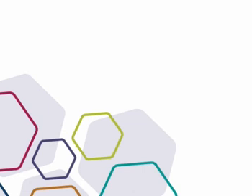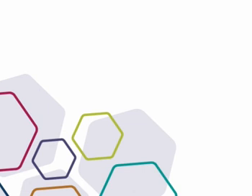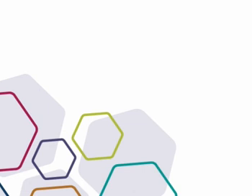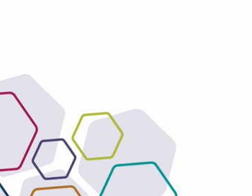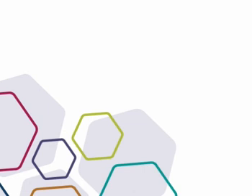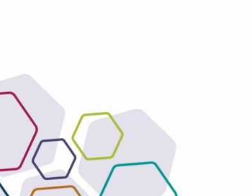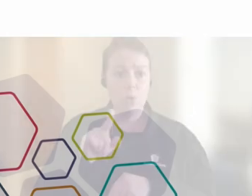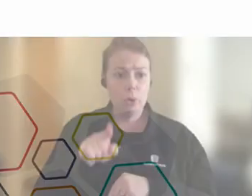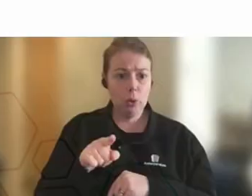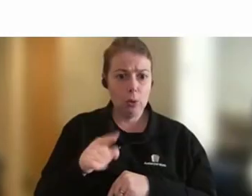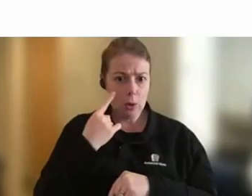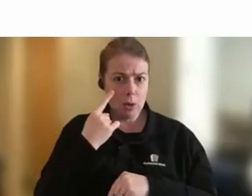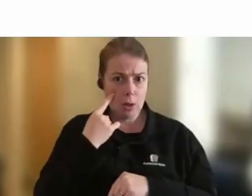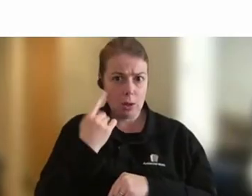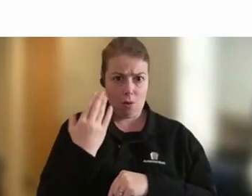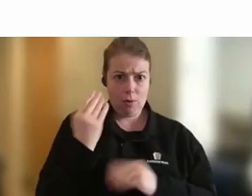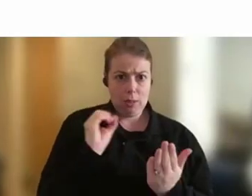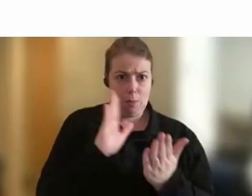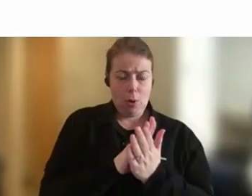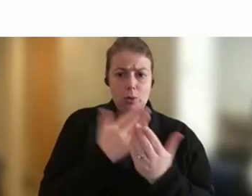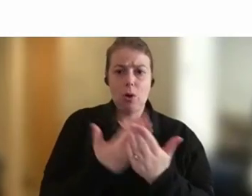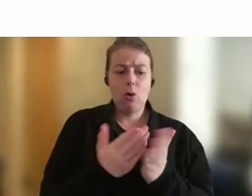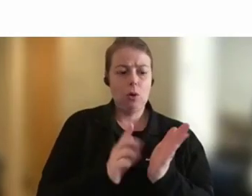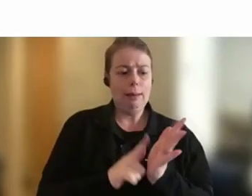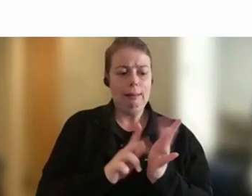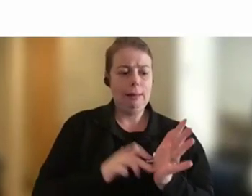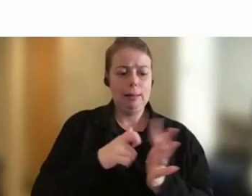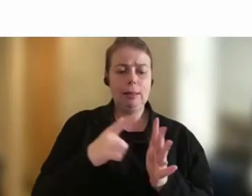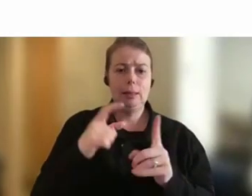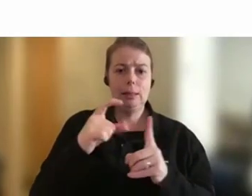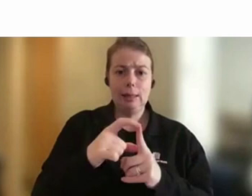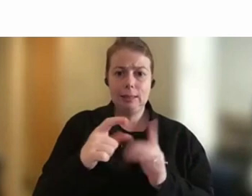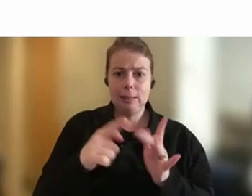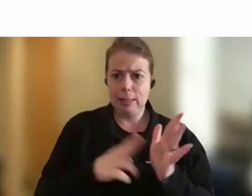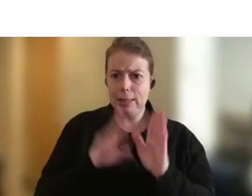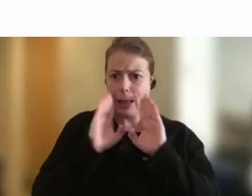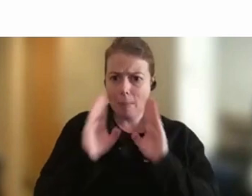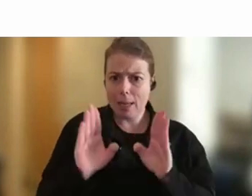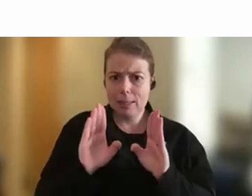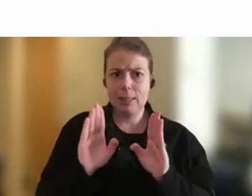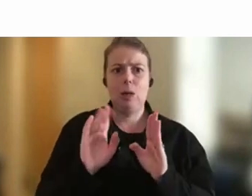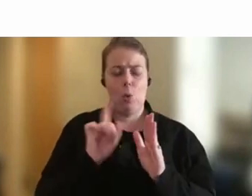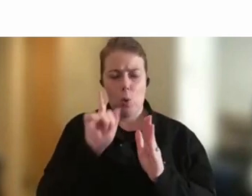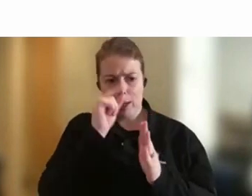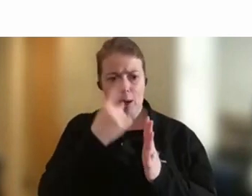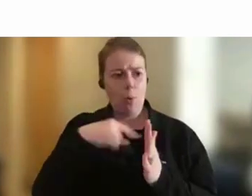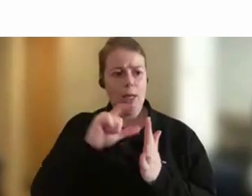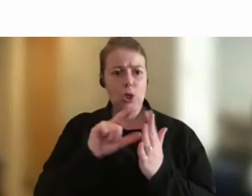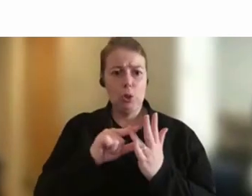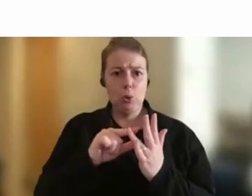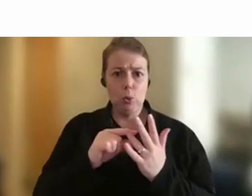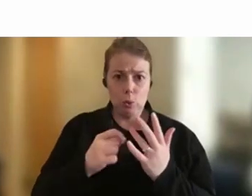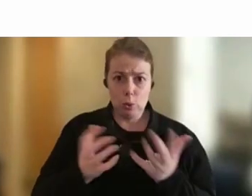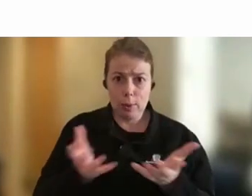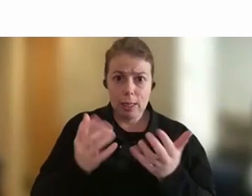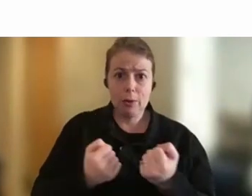post on LinkedIn was amazing. What can we do to support and encourage senior leaders to be more vulnerable and